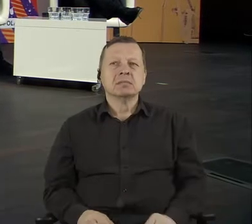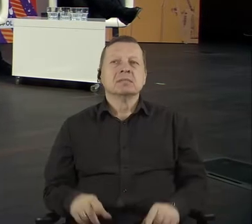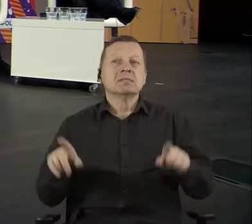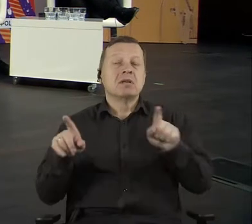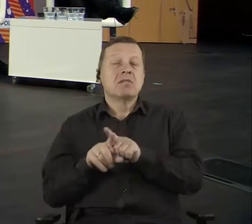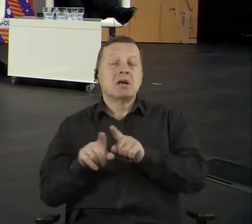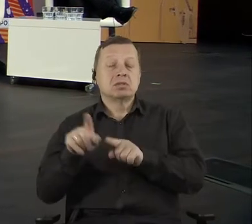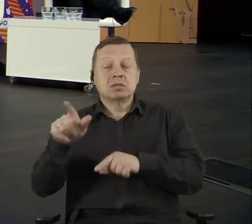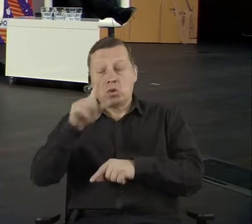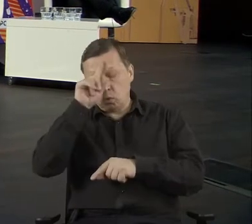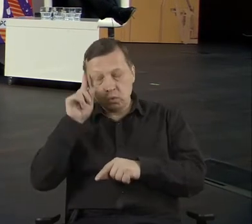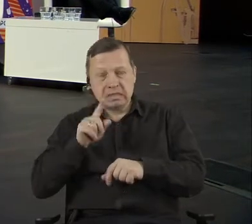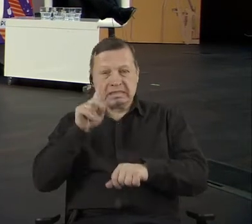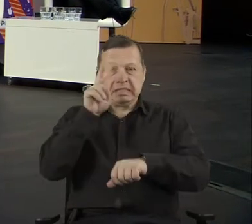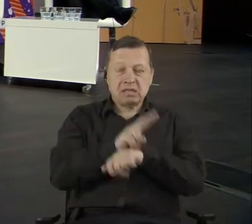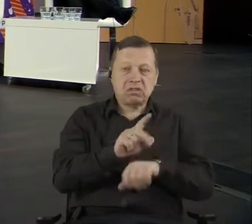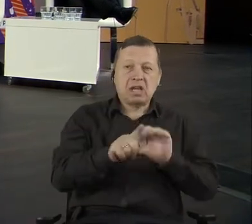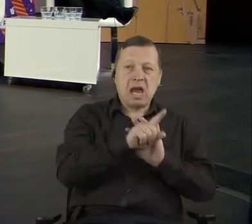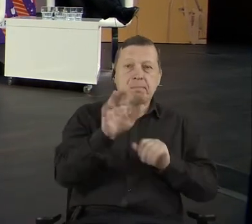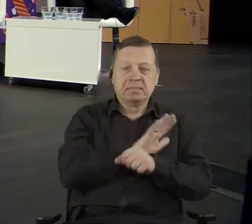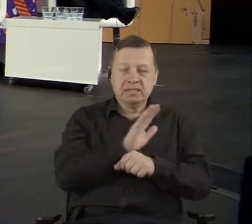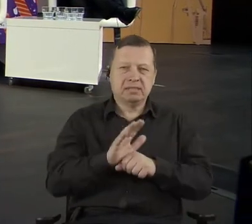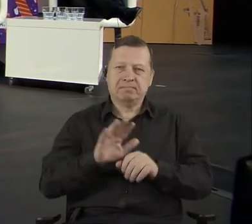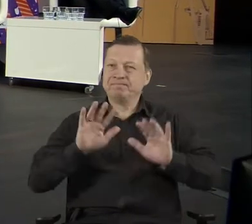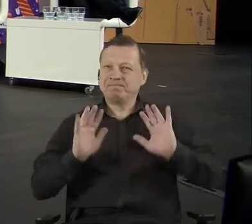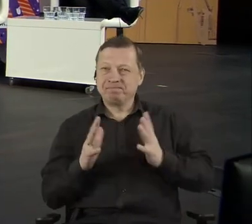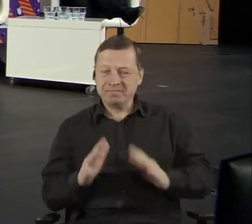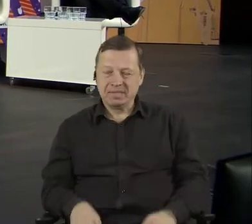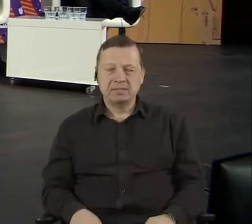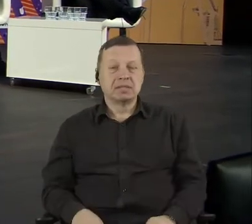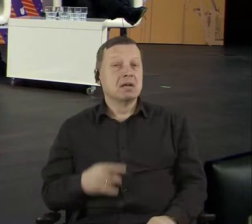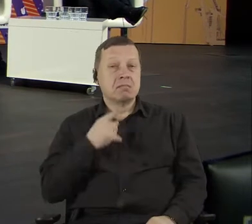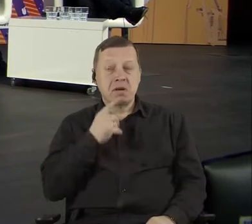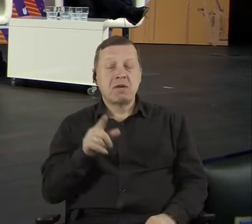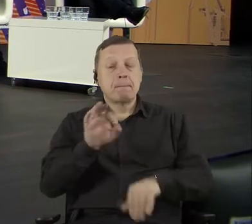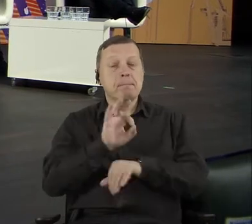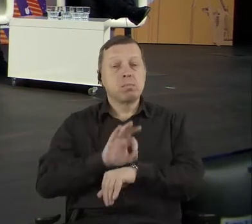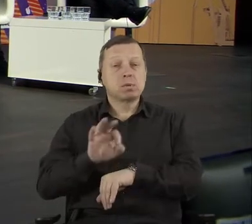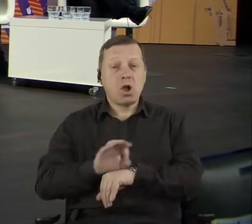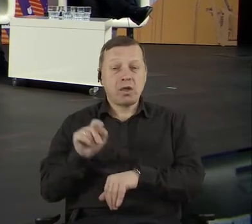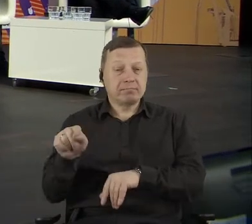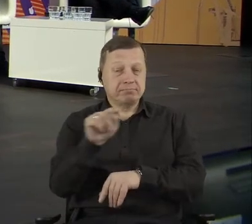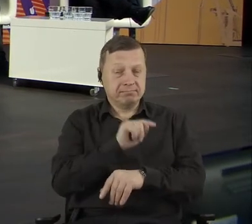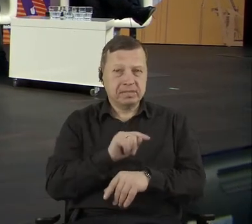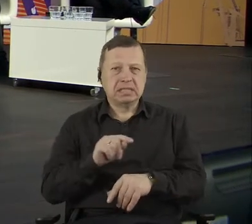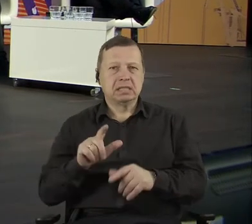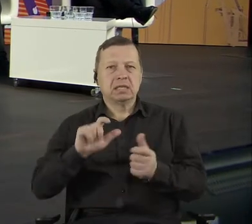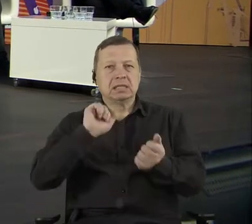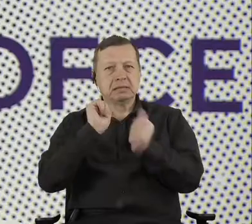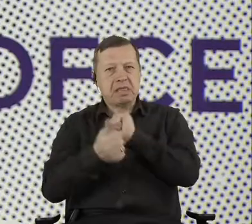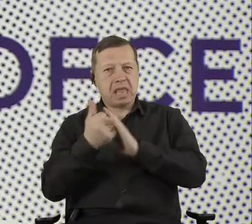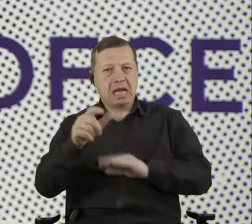And this is also not a secret that digitalization of the processes changes the whole nature of trust in the